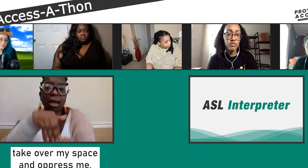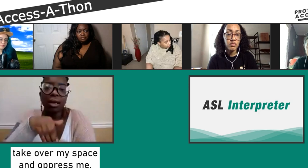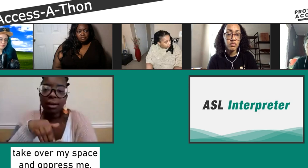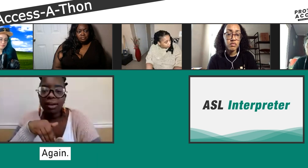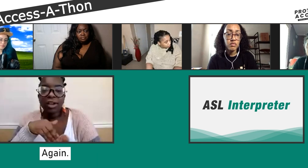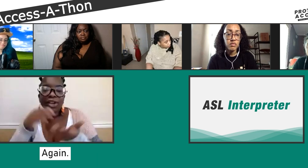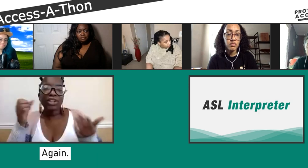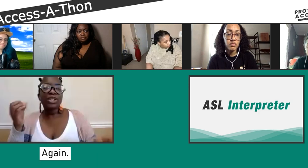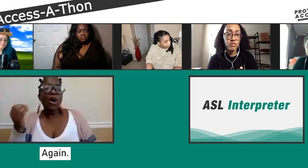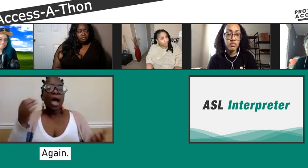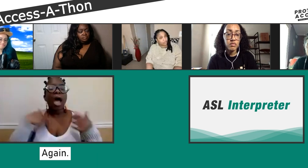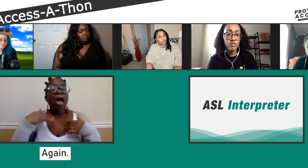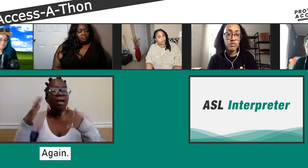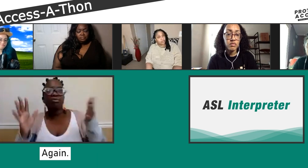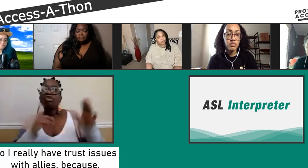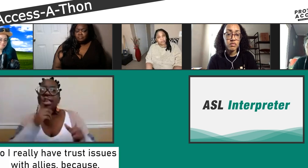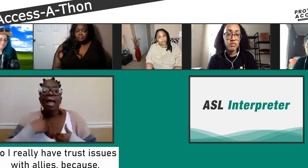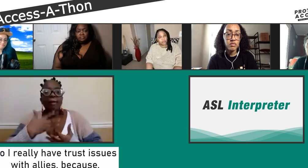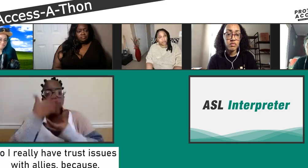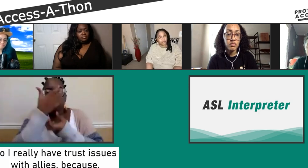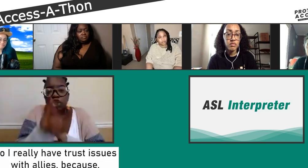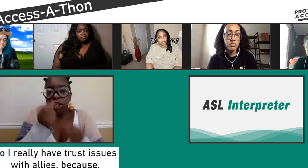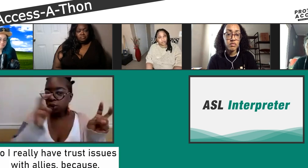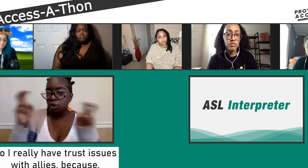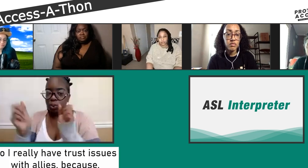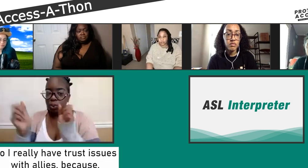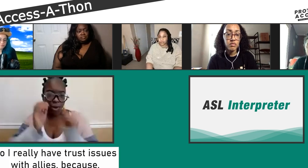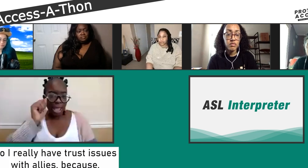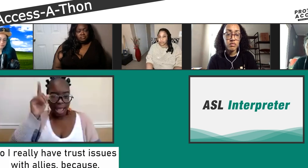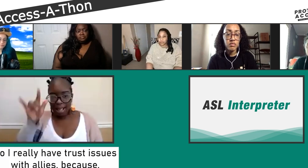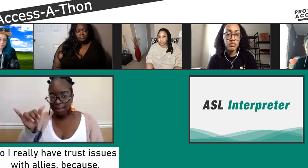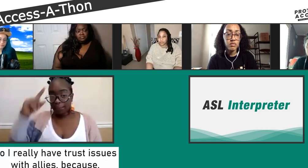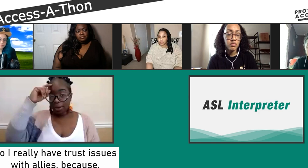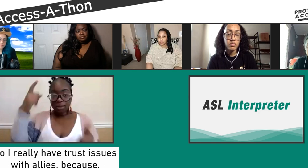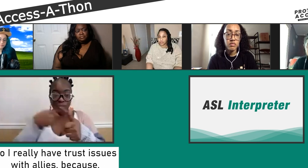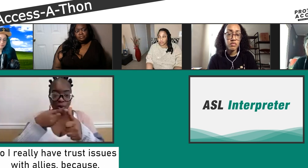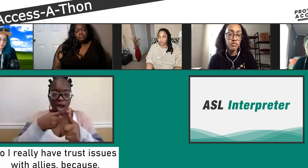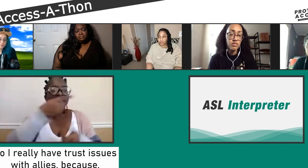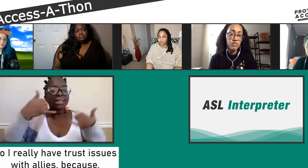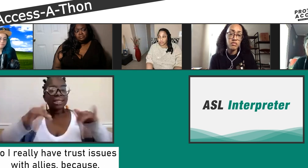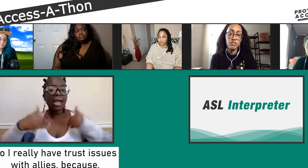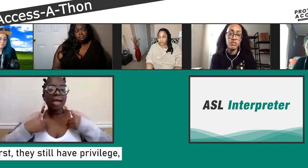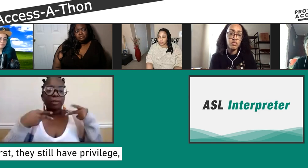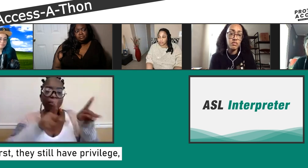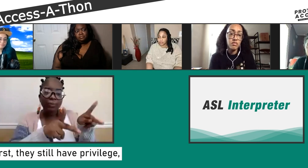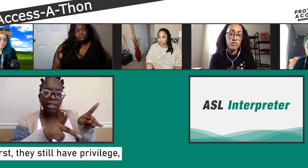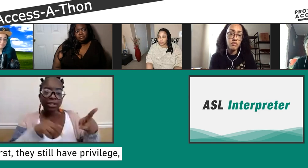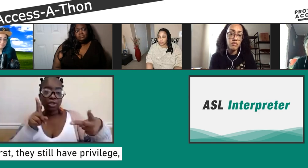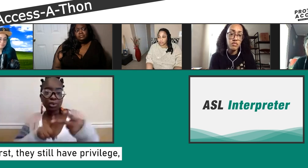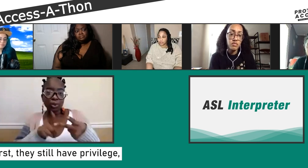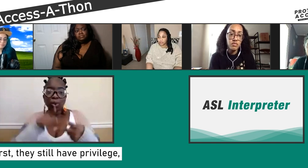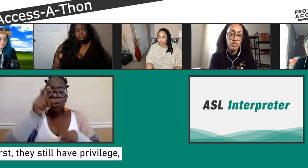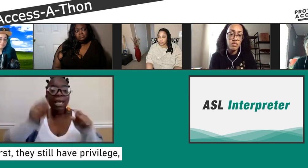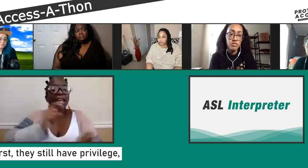me at the same time again, it was just really, I have these trust issues with allies in